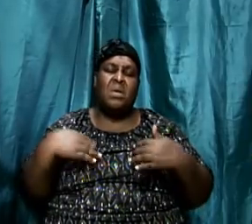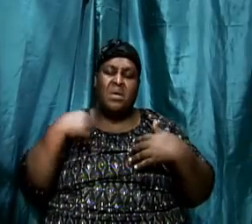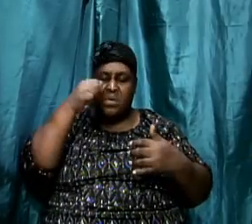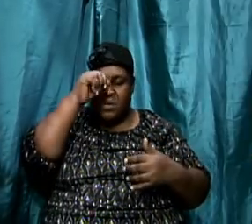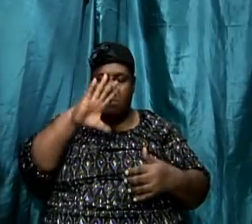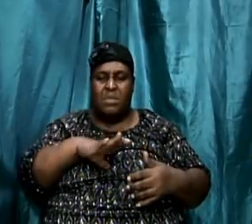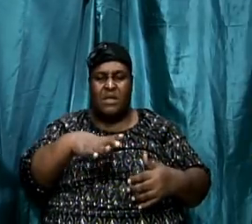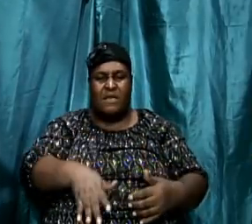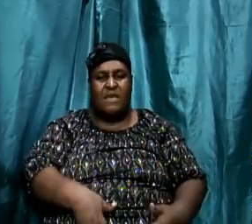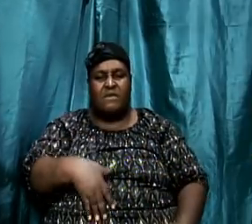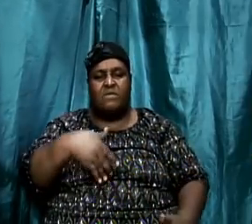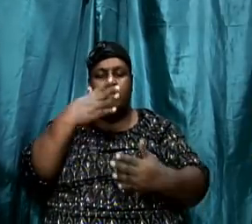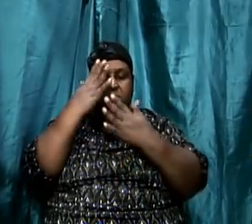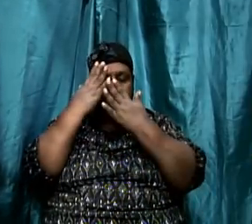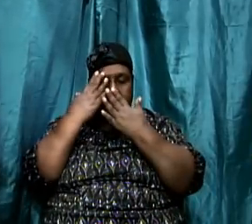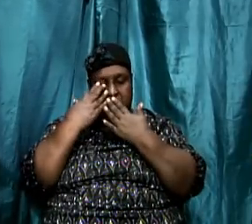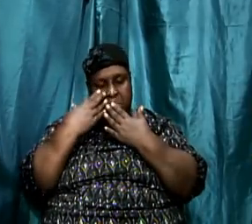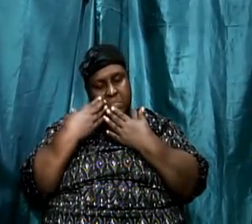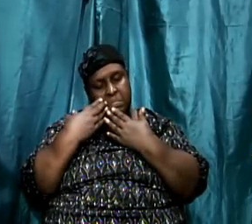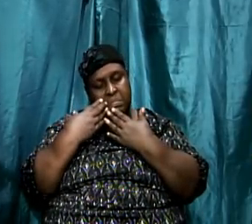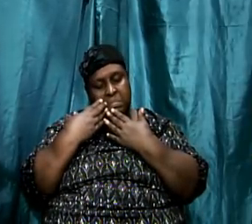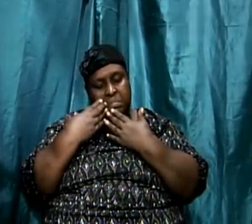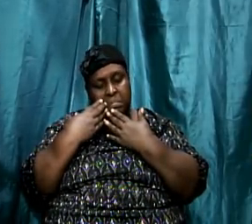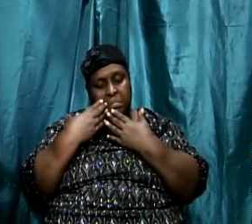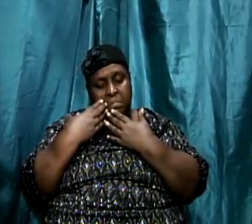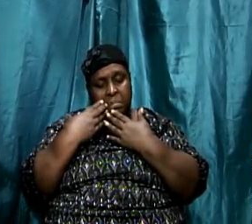and he read the scripture